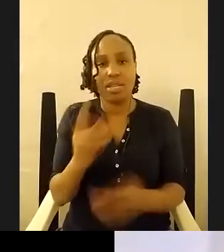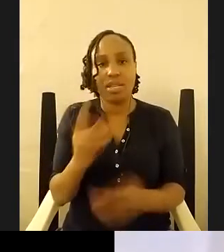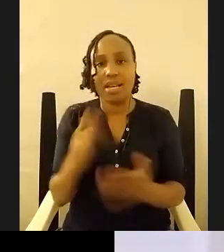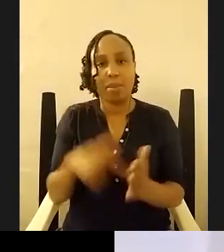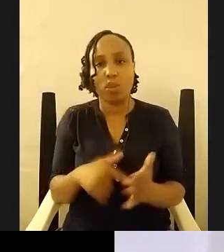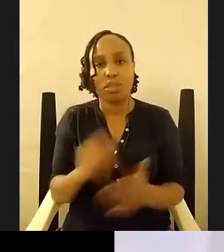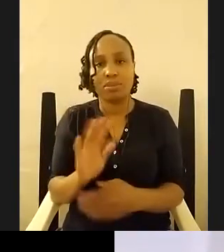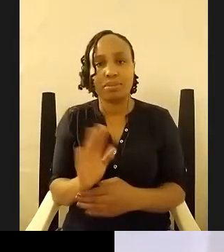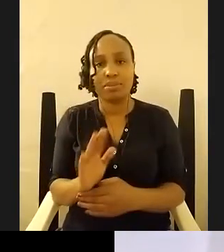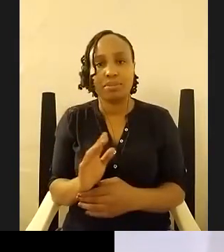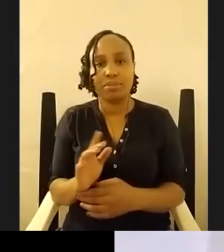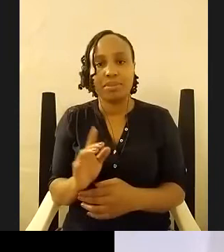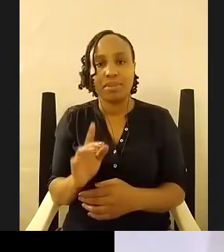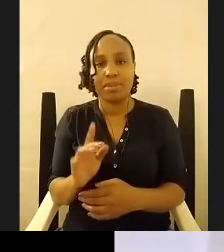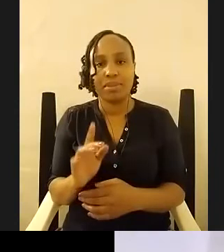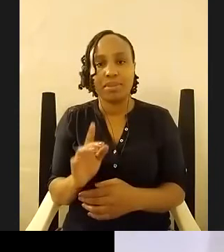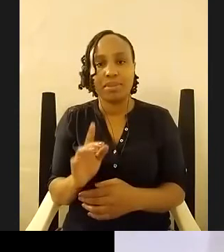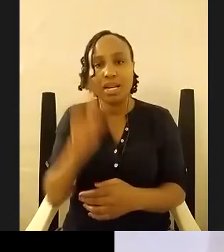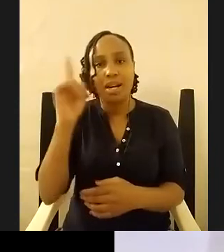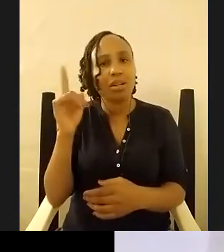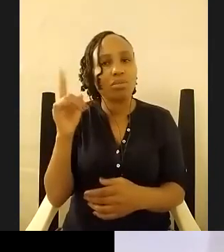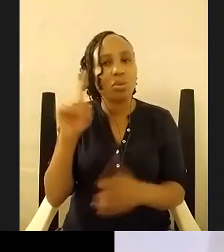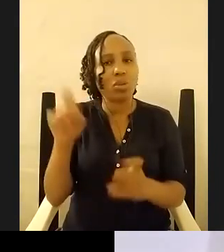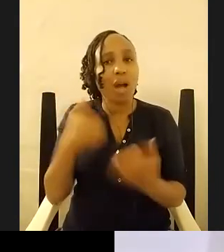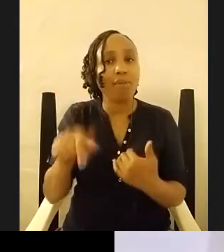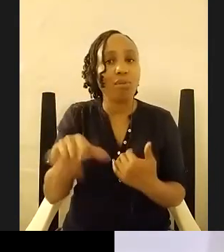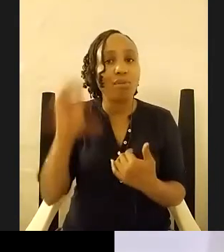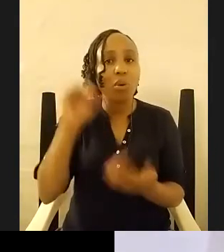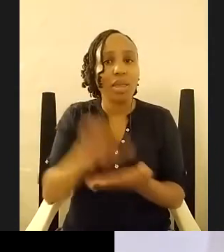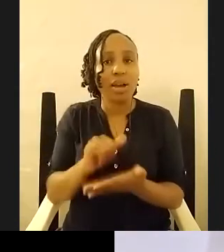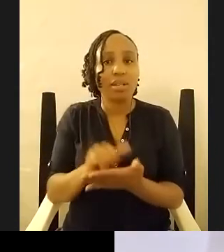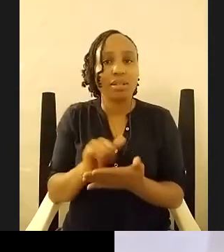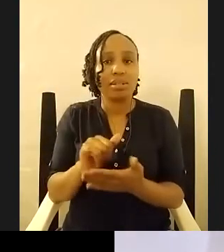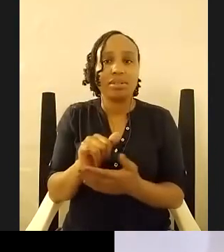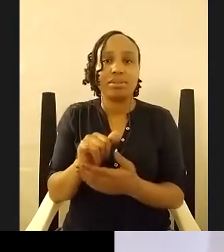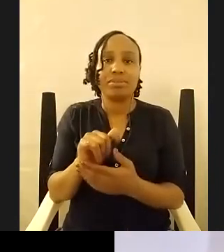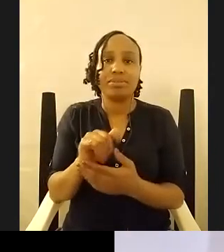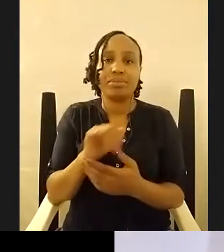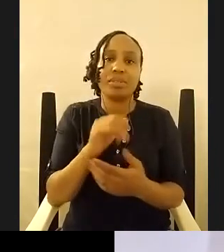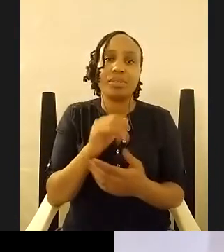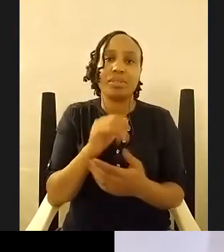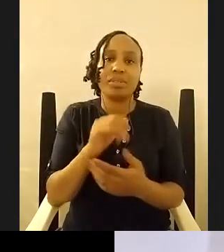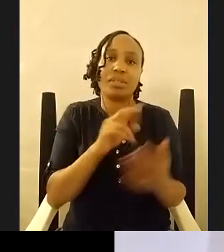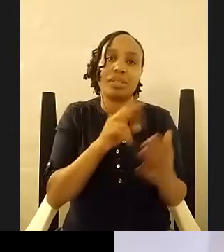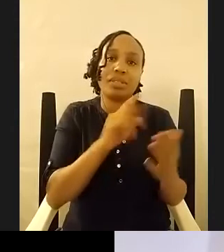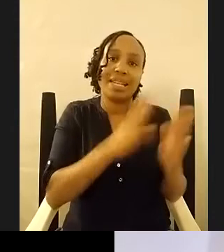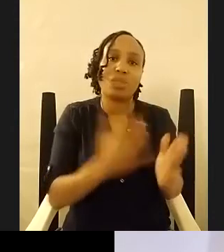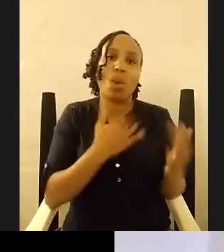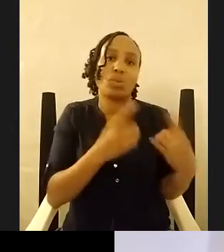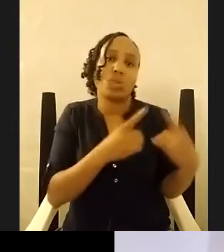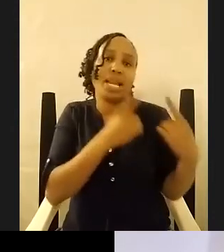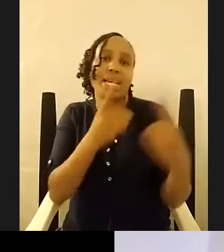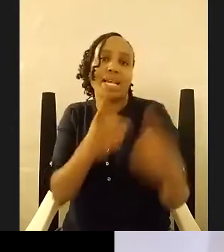thought have you found that some readers want to relegate or delegate their independent thinking